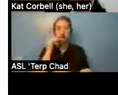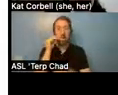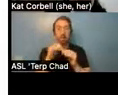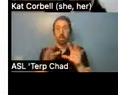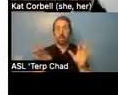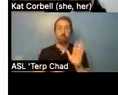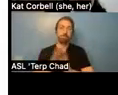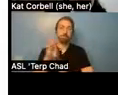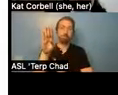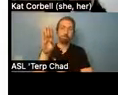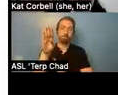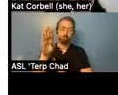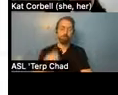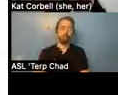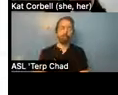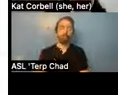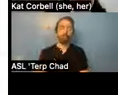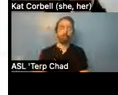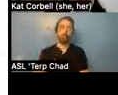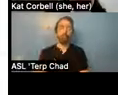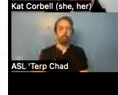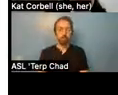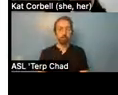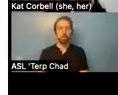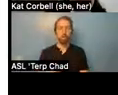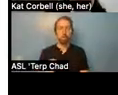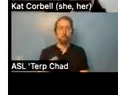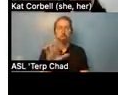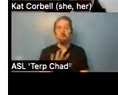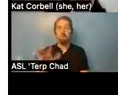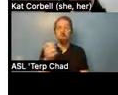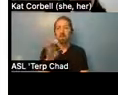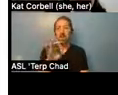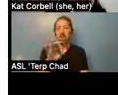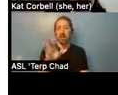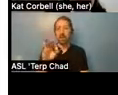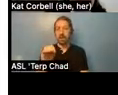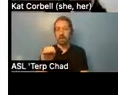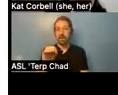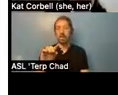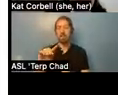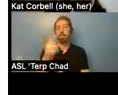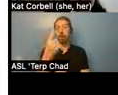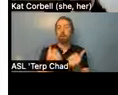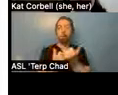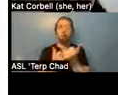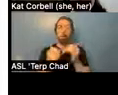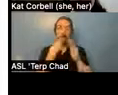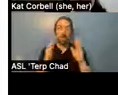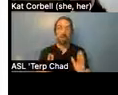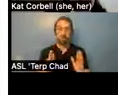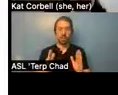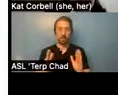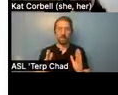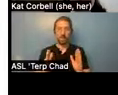we had the first supportive housing models take off in New York City, primarily converting SRO, single